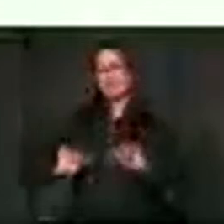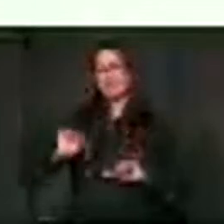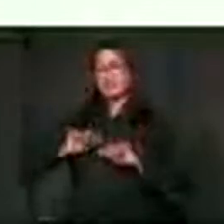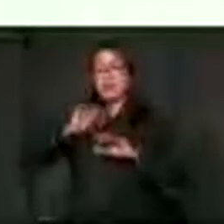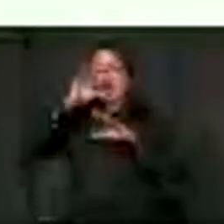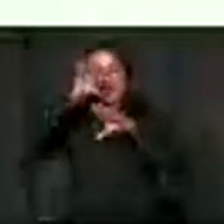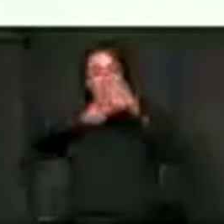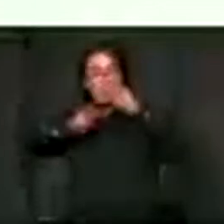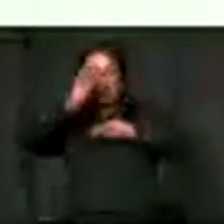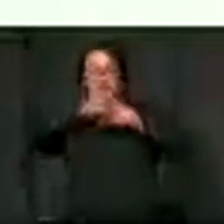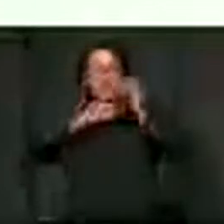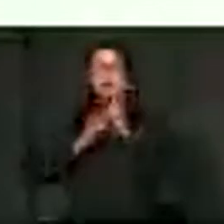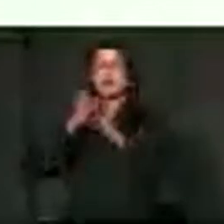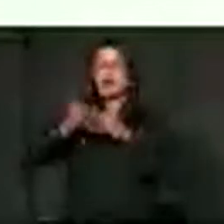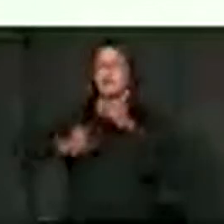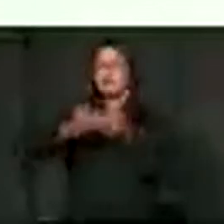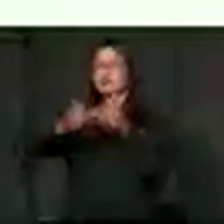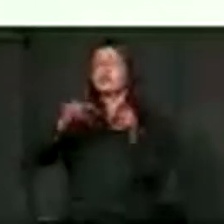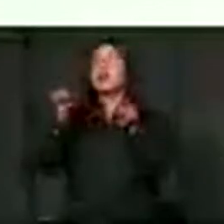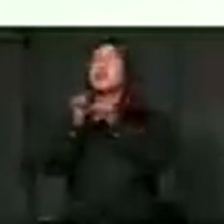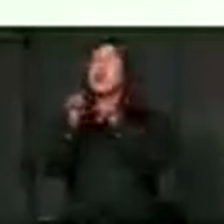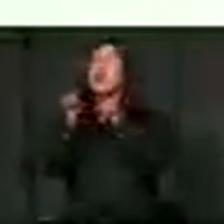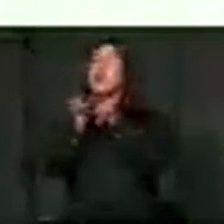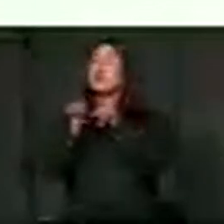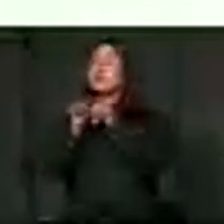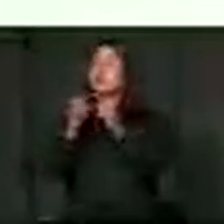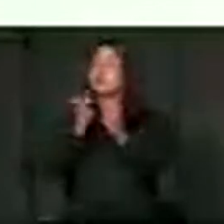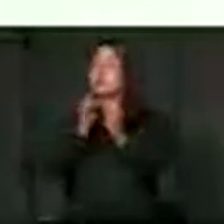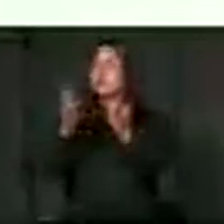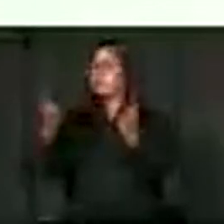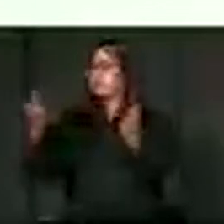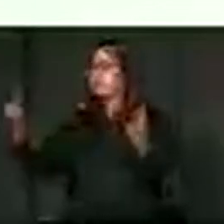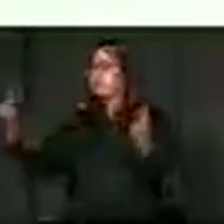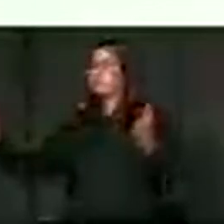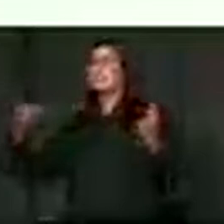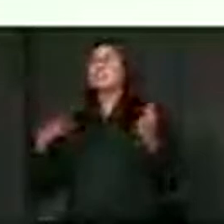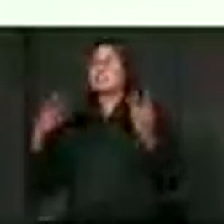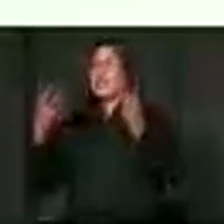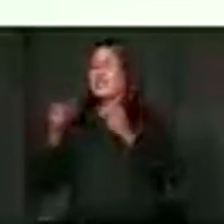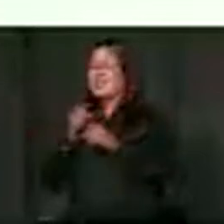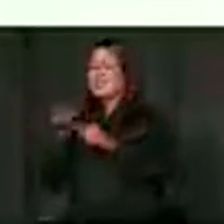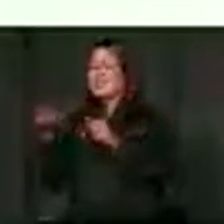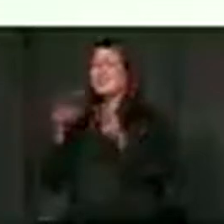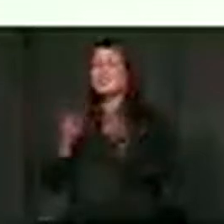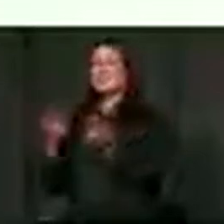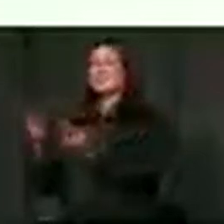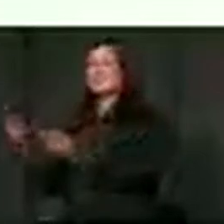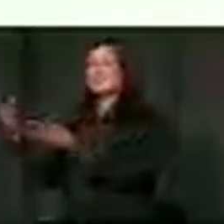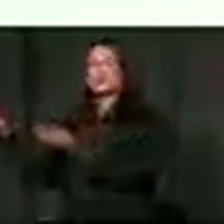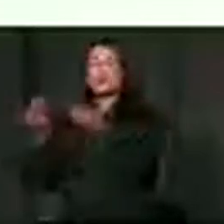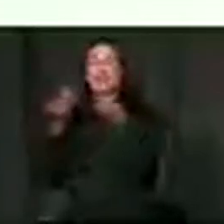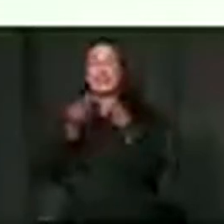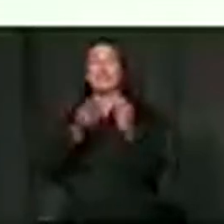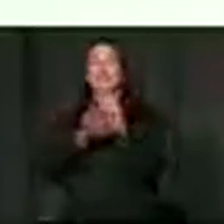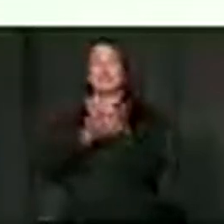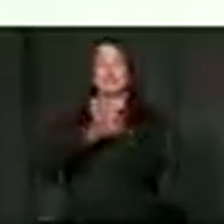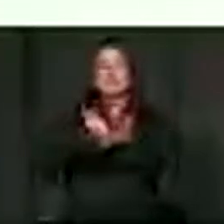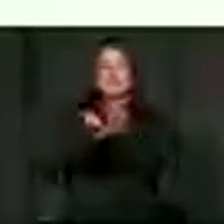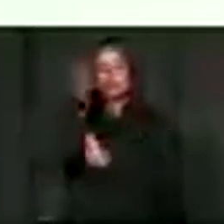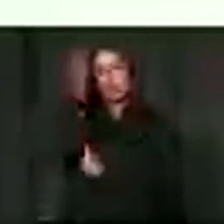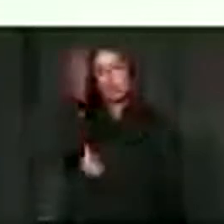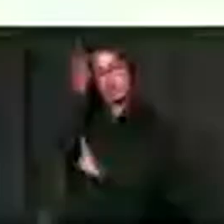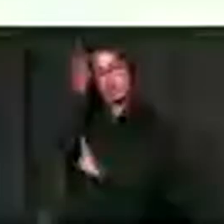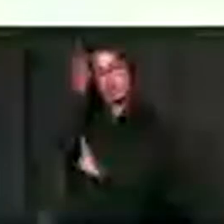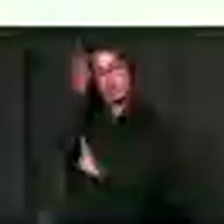as well as the system itself. And all these endeavors are intended to equip learners with knowledge and skills and competencies